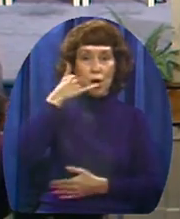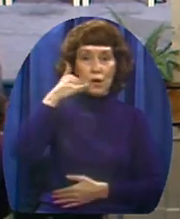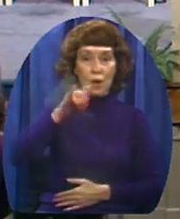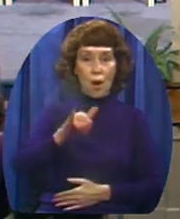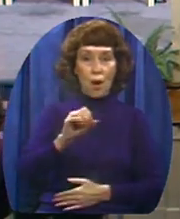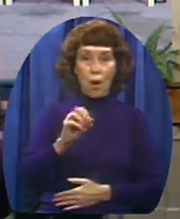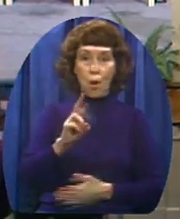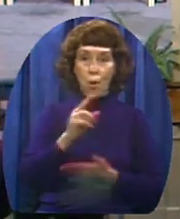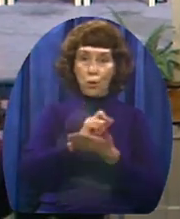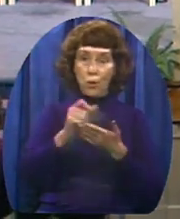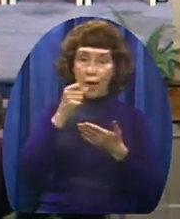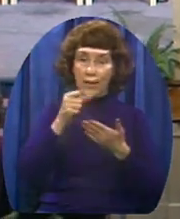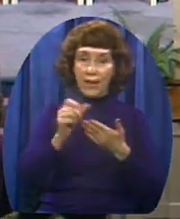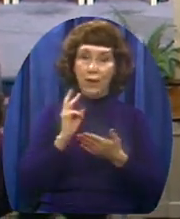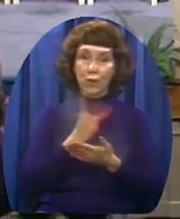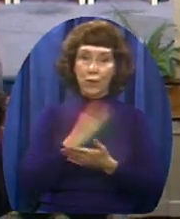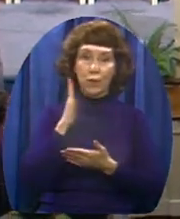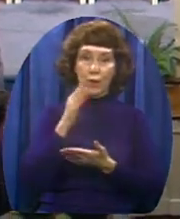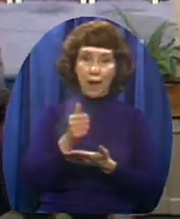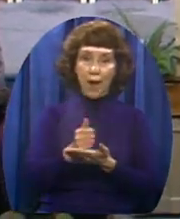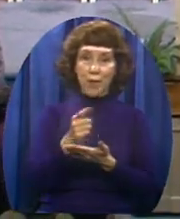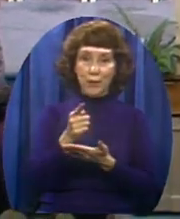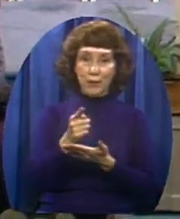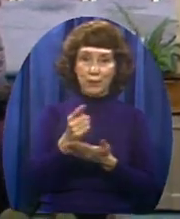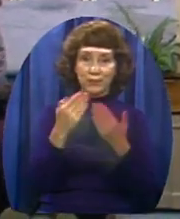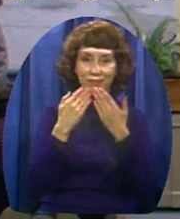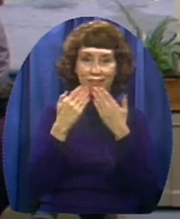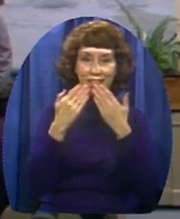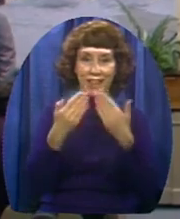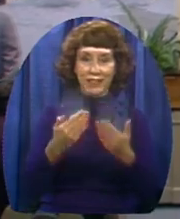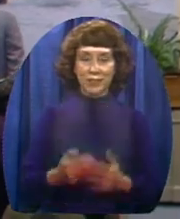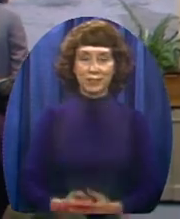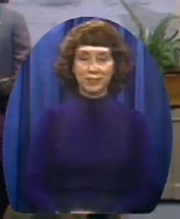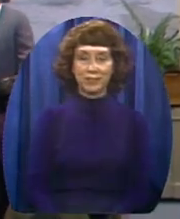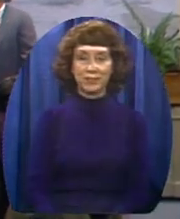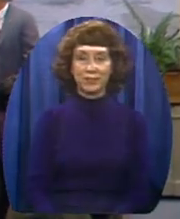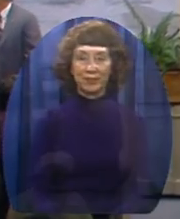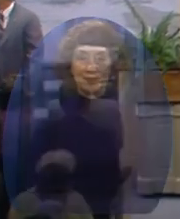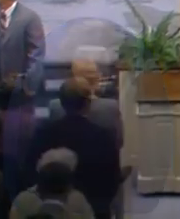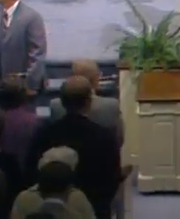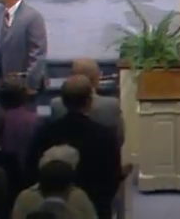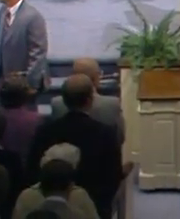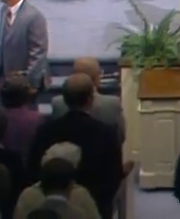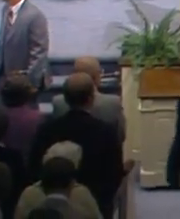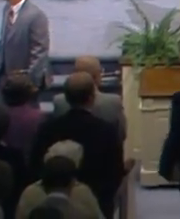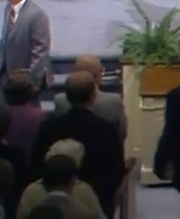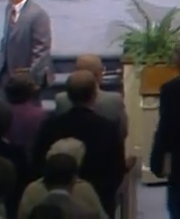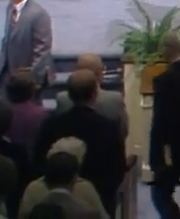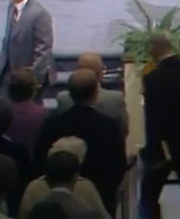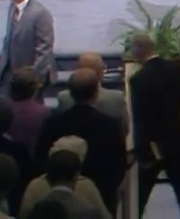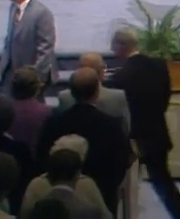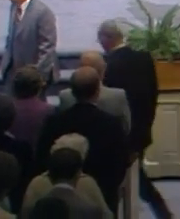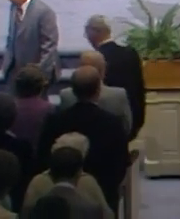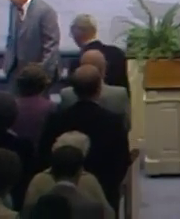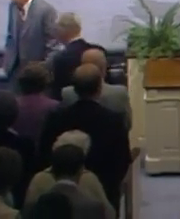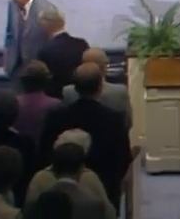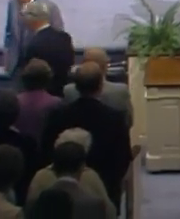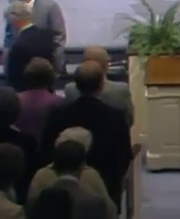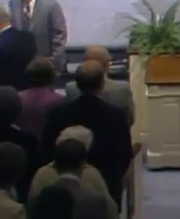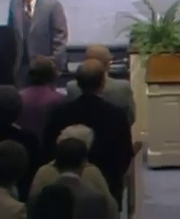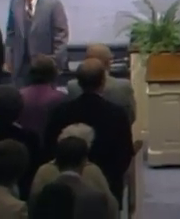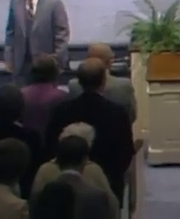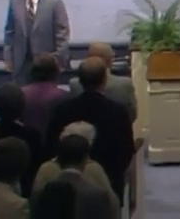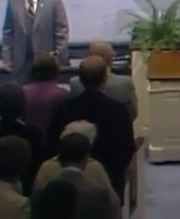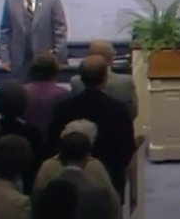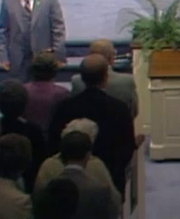without one plea Amen Amen